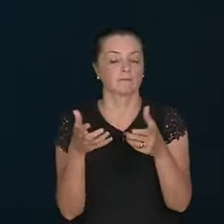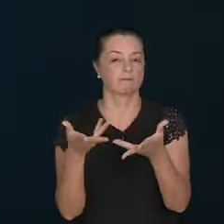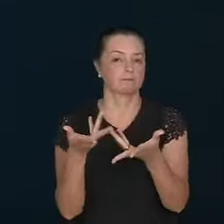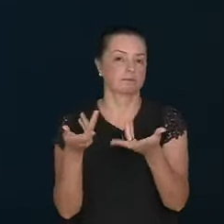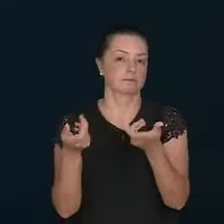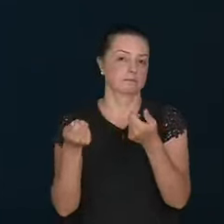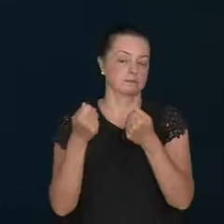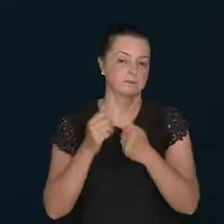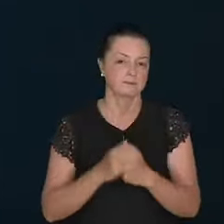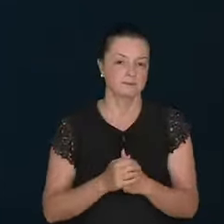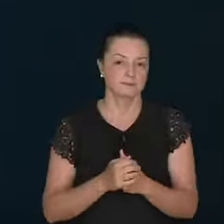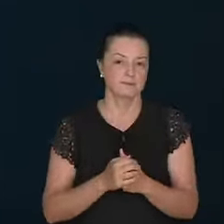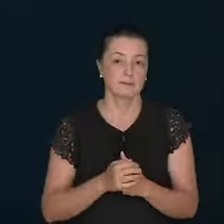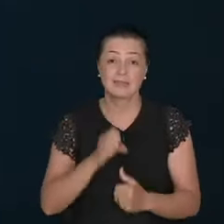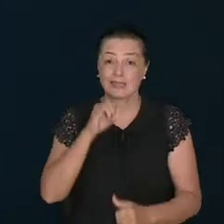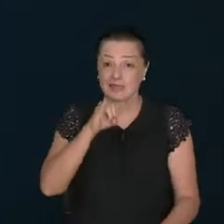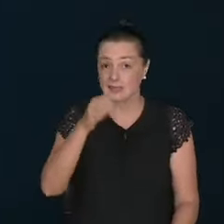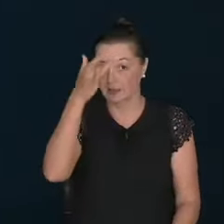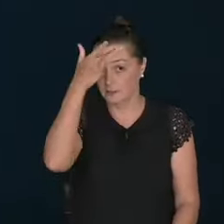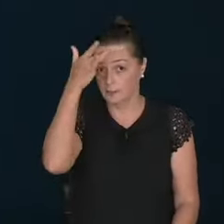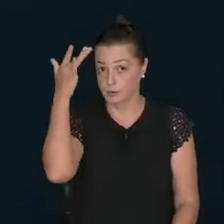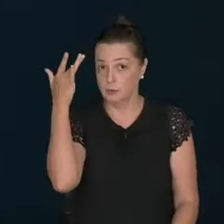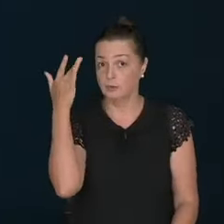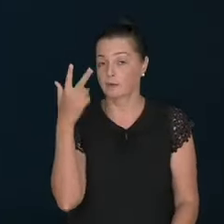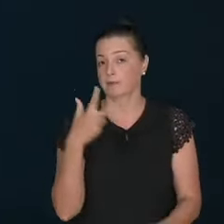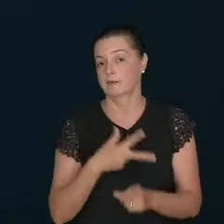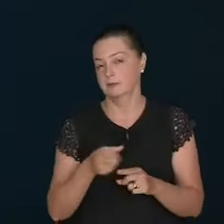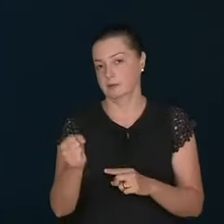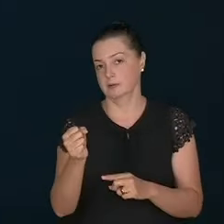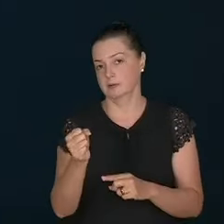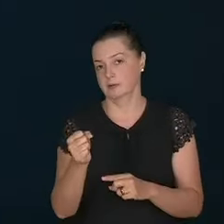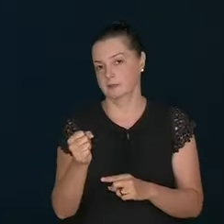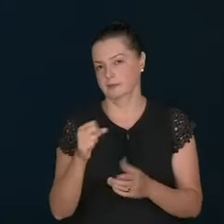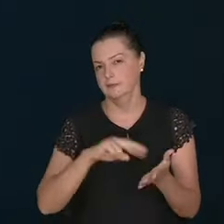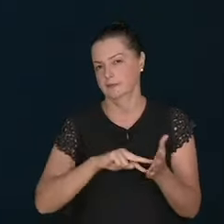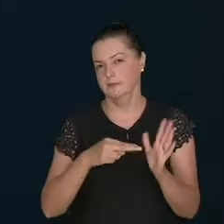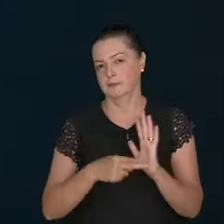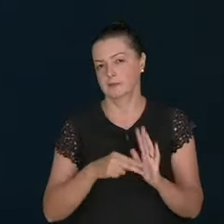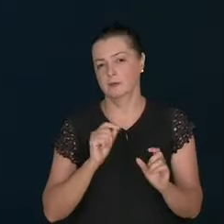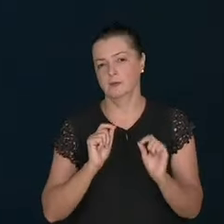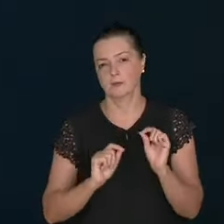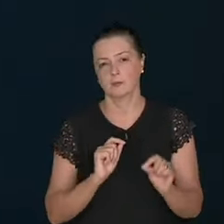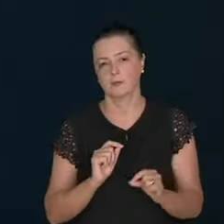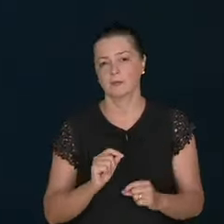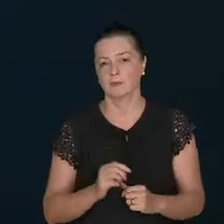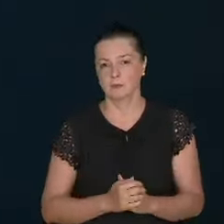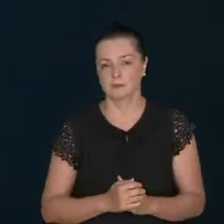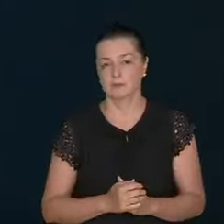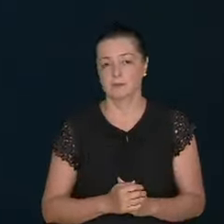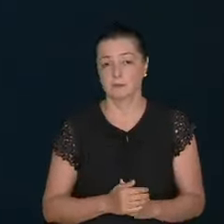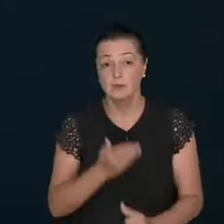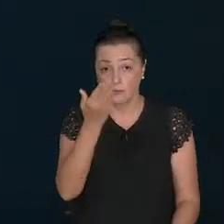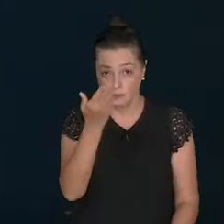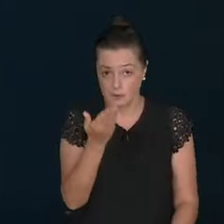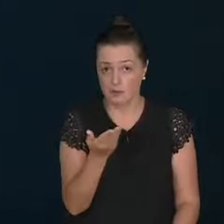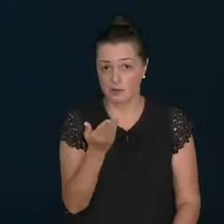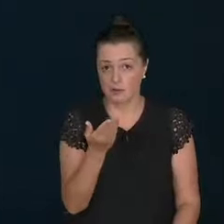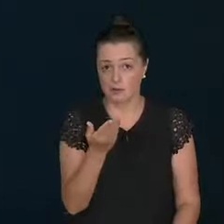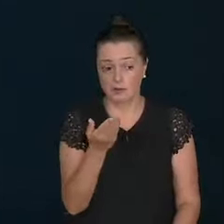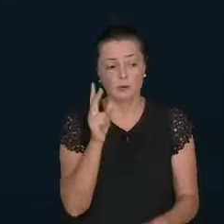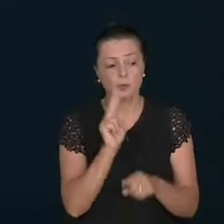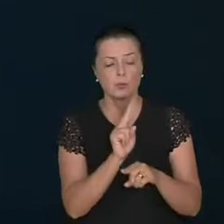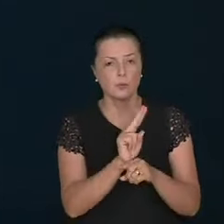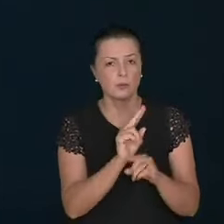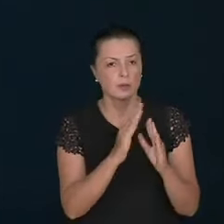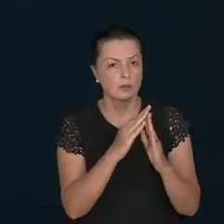The one. Who overcomes. That means. If. You. Are. An angel. And you. Have lost. The first love.